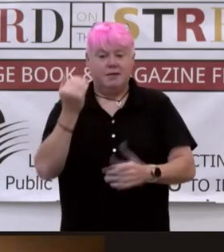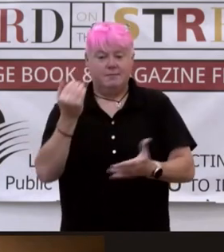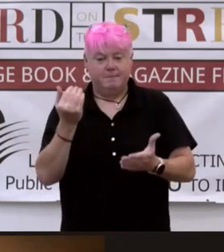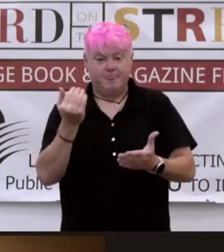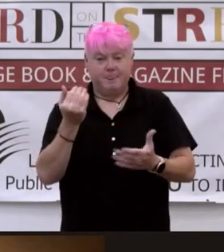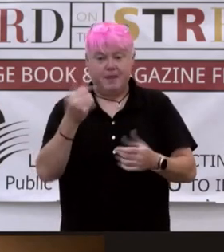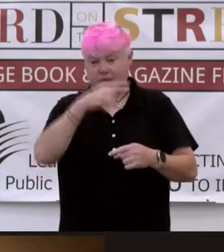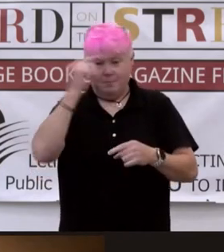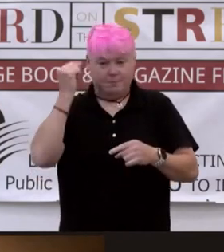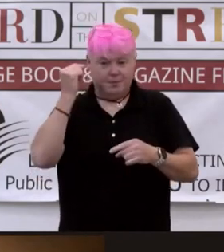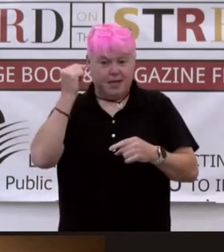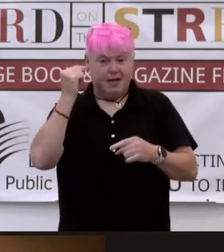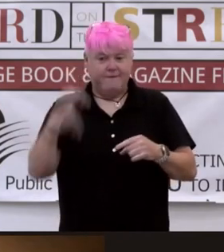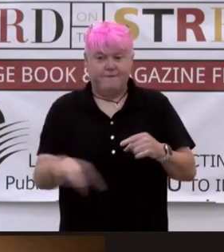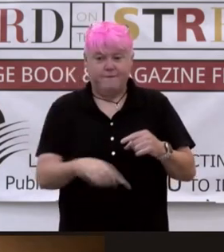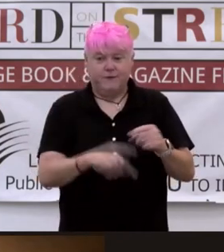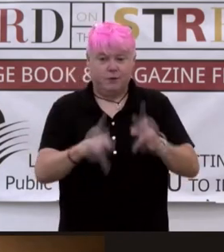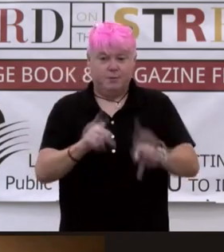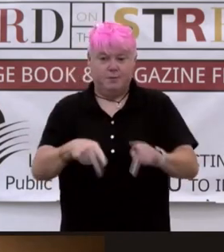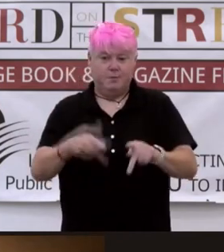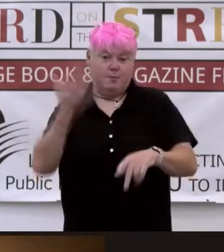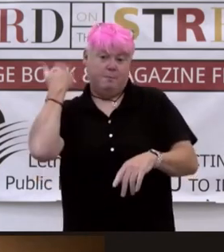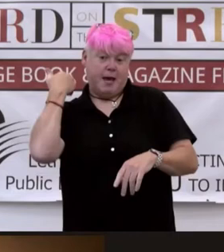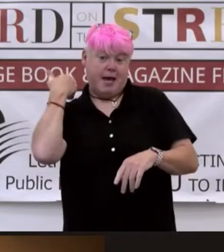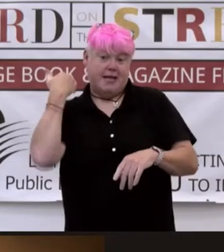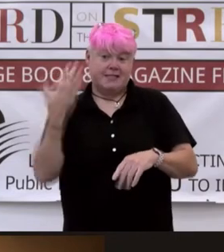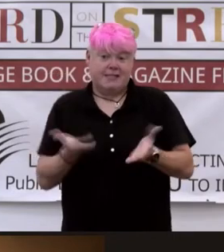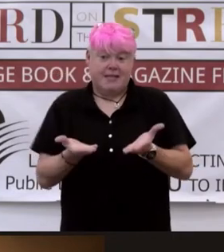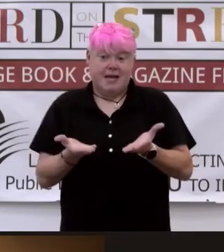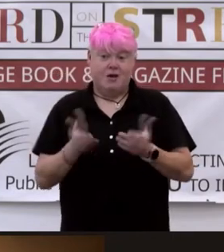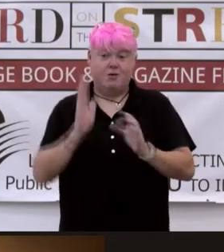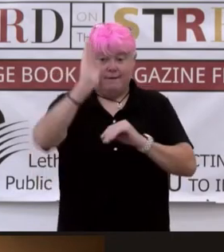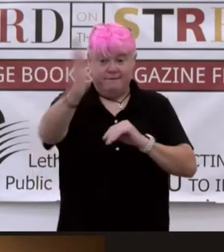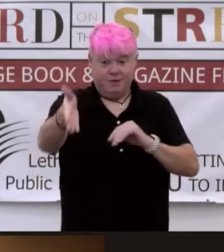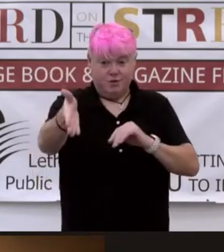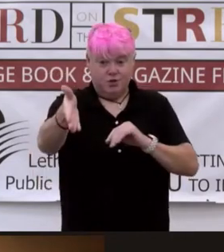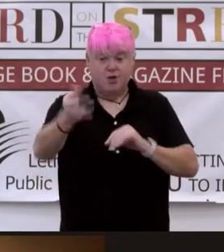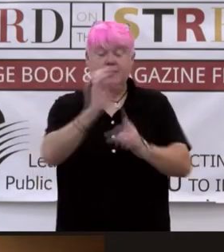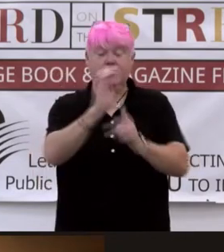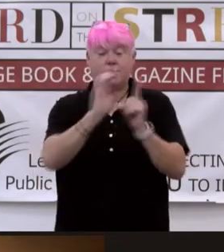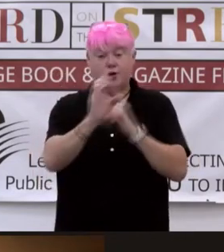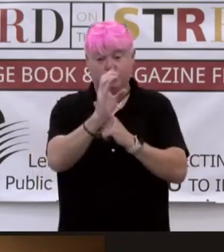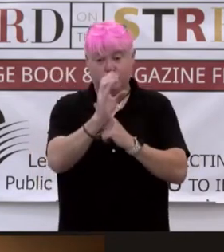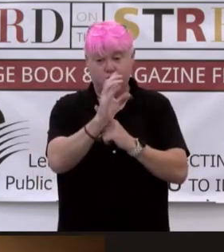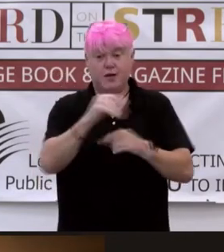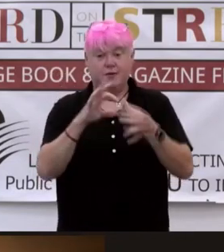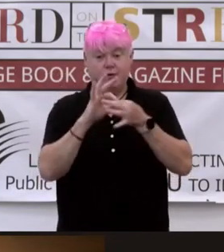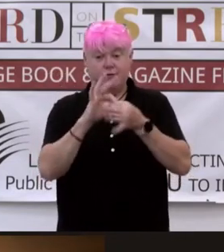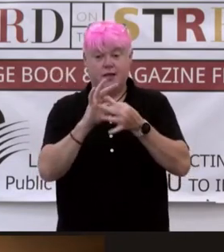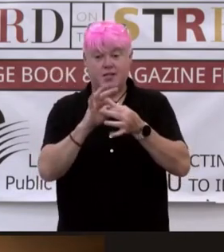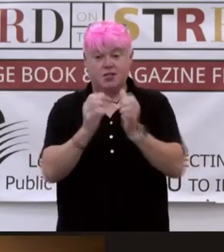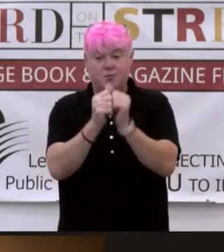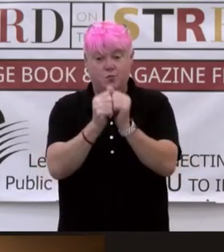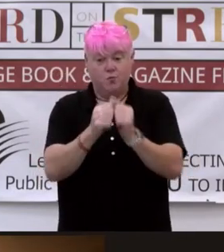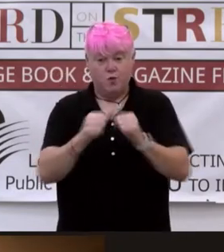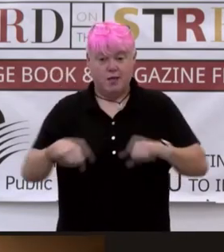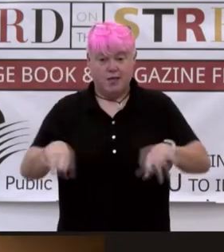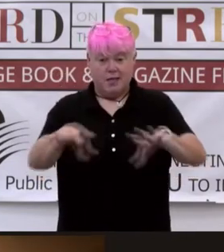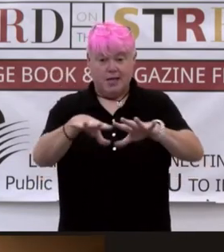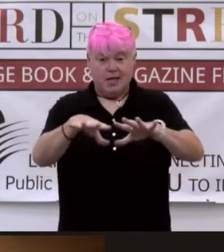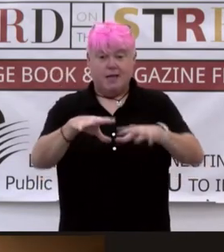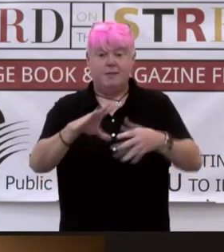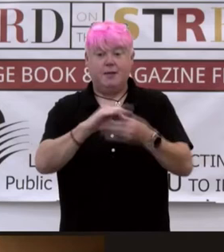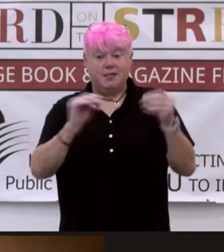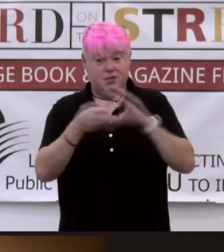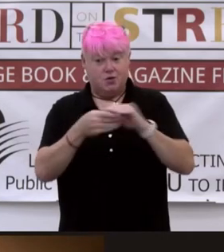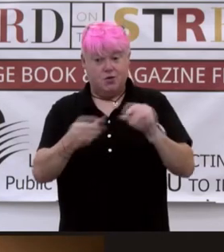past, present, and future, and recognize and respect cultural heritage, belief, relationships to the land, and for me, stories as well,